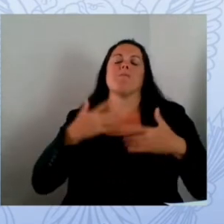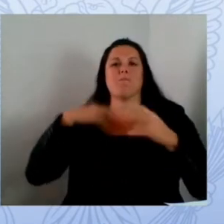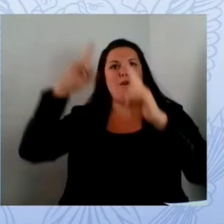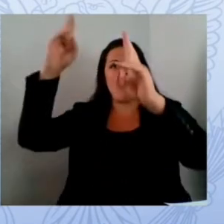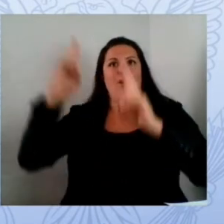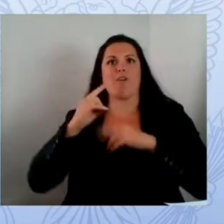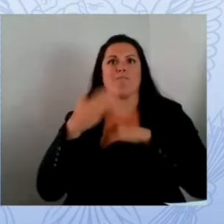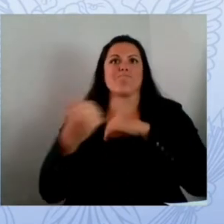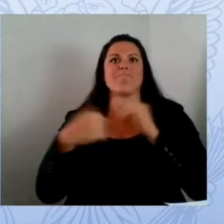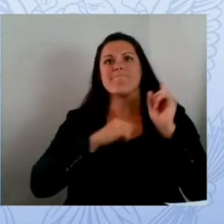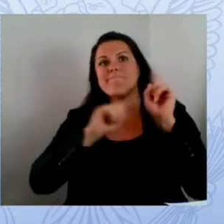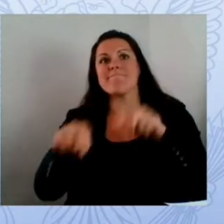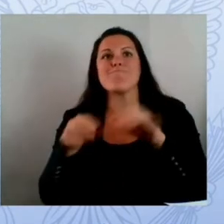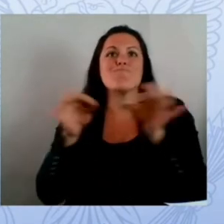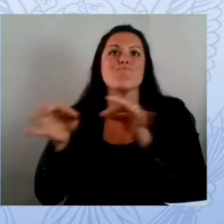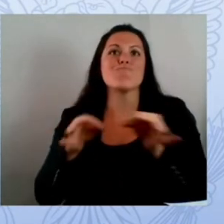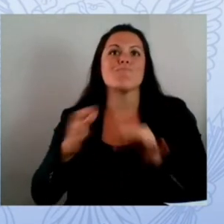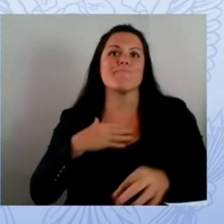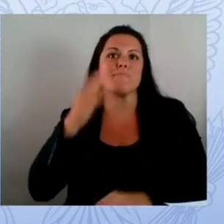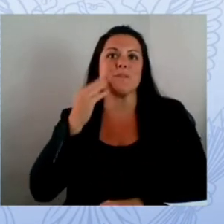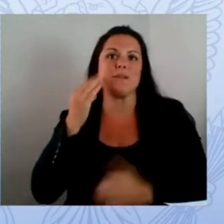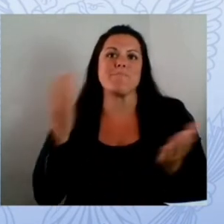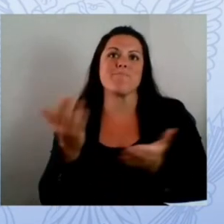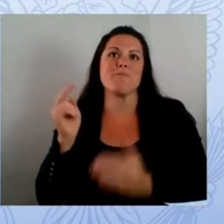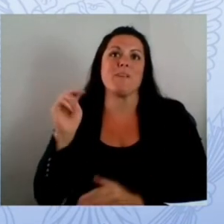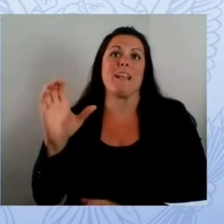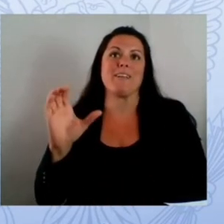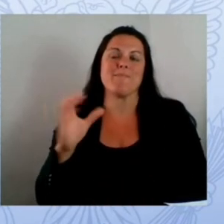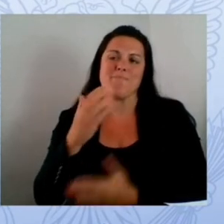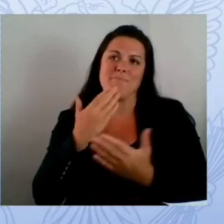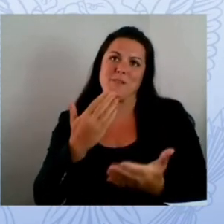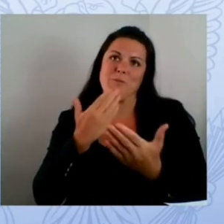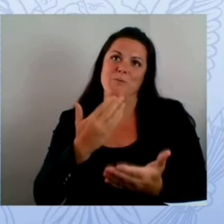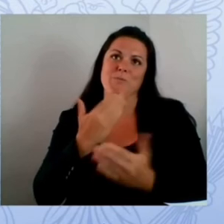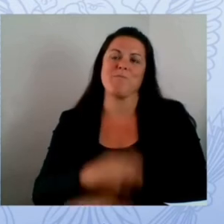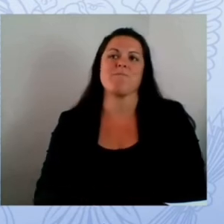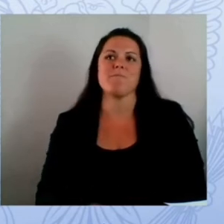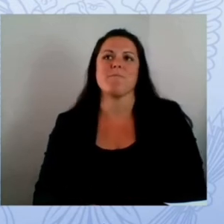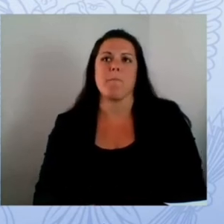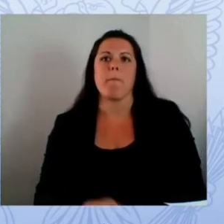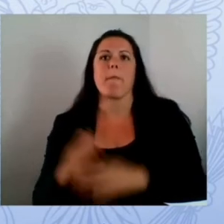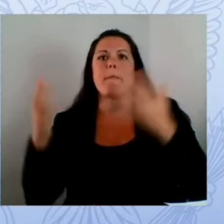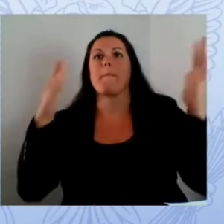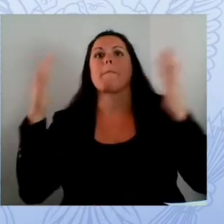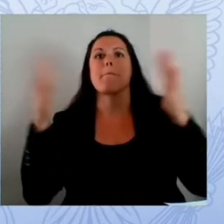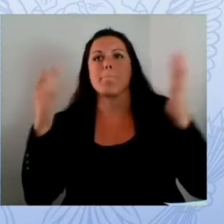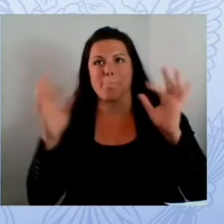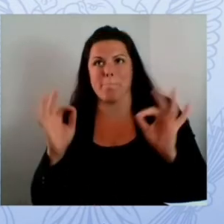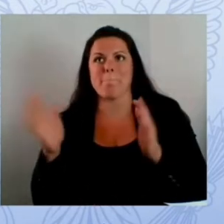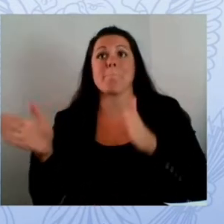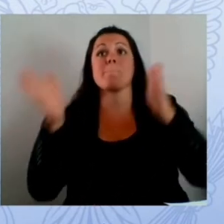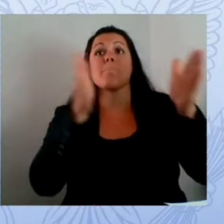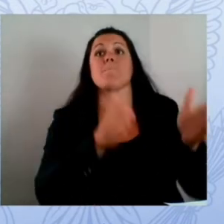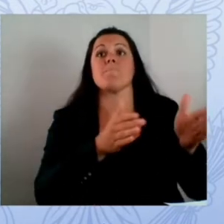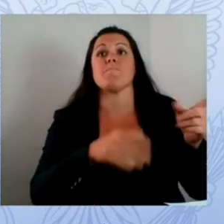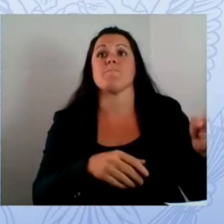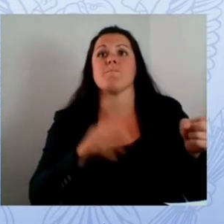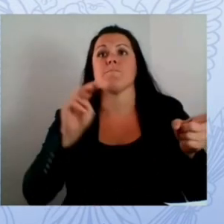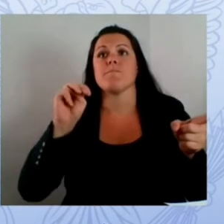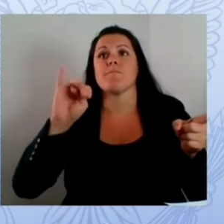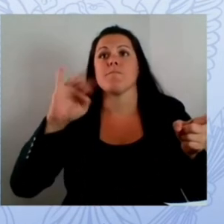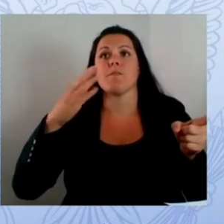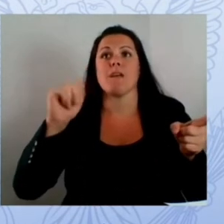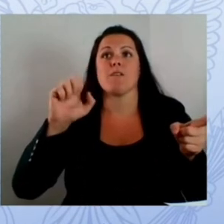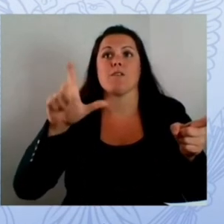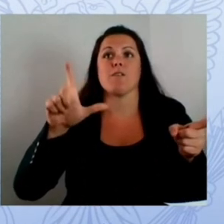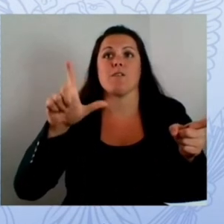thank you very much vanessa i'll now turn to michael gregg the ciso for north dakota's i t thank you